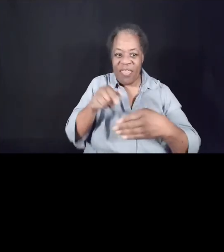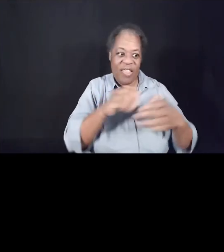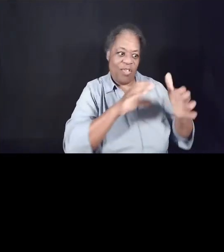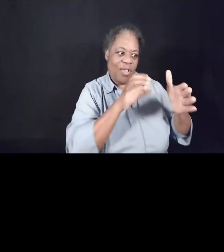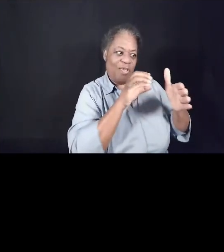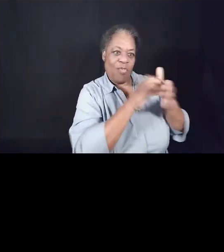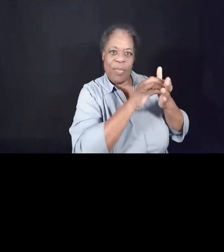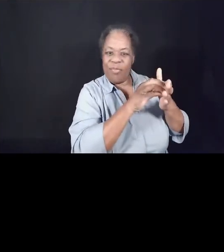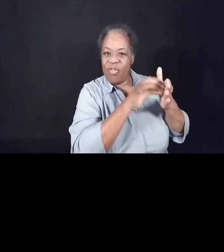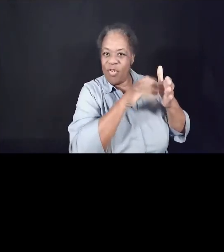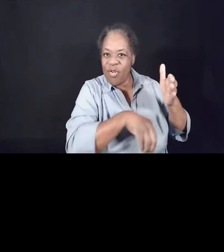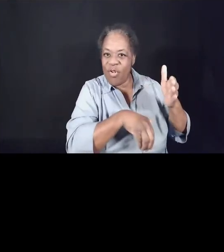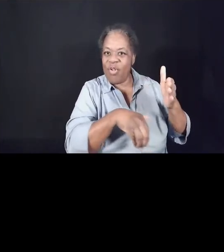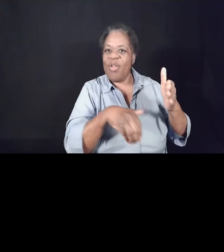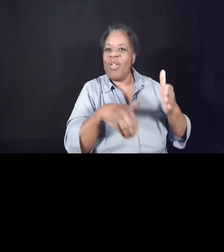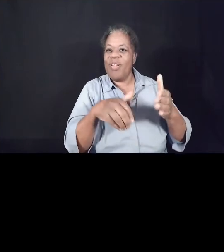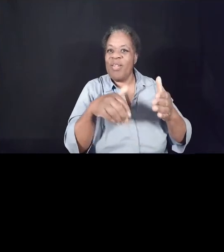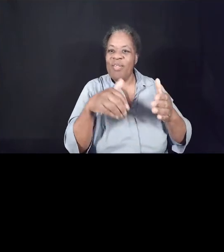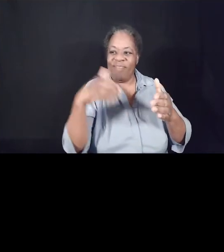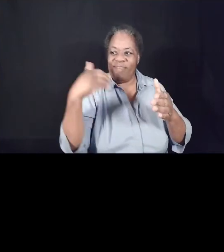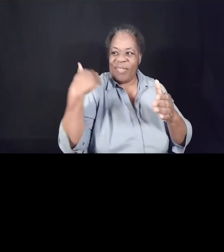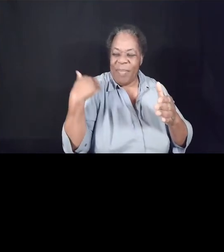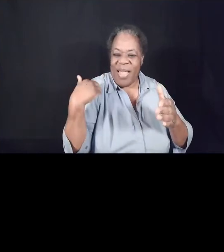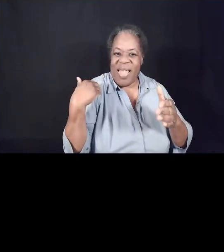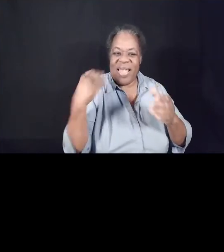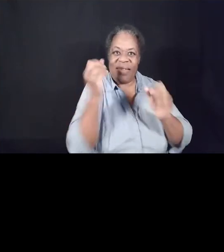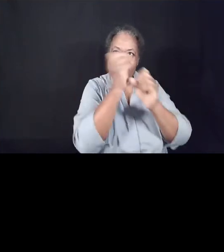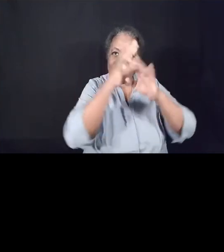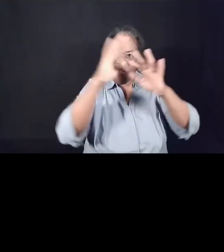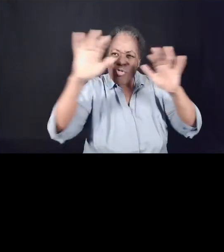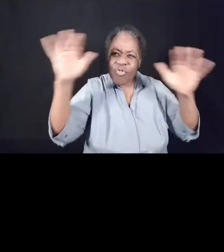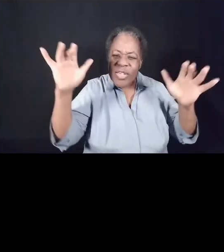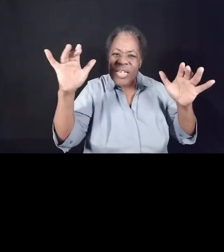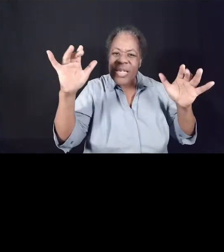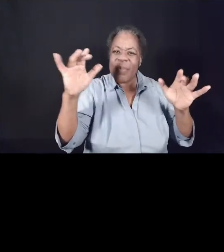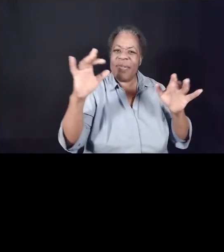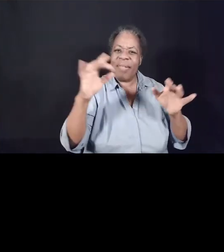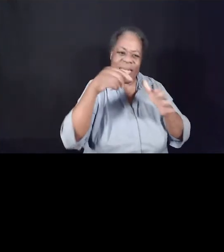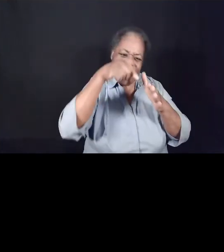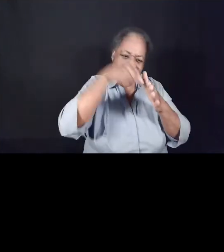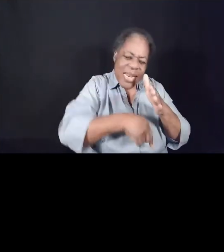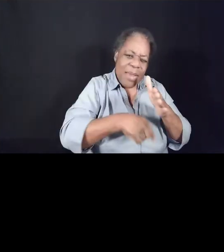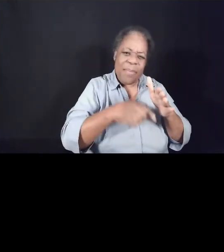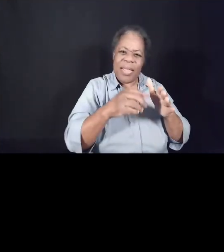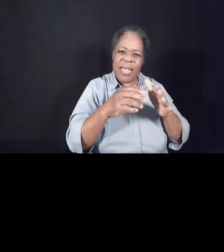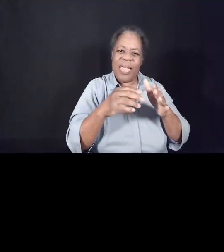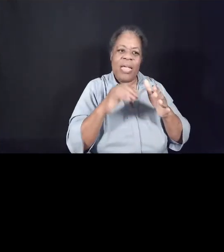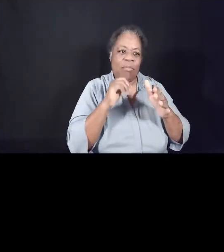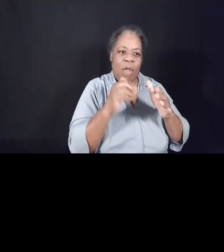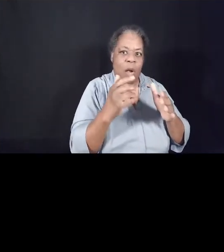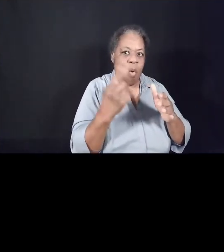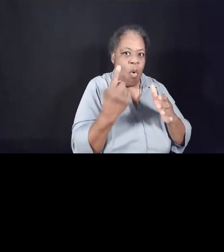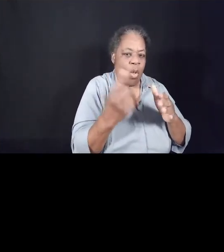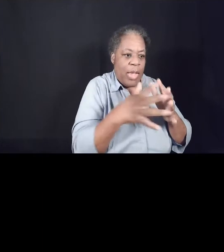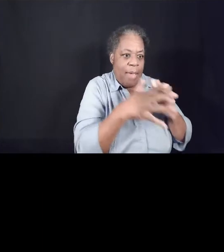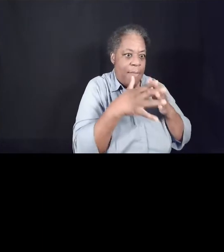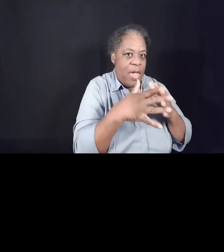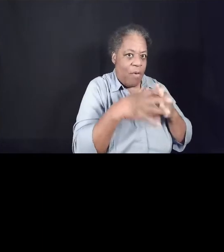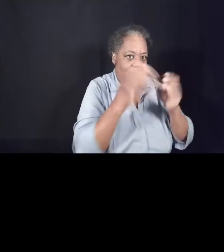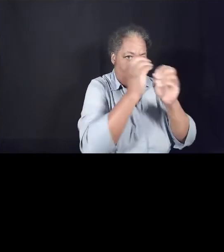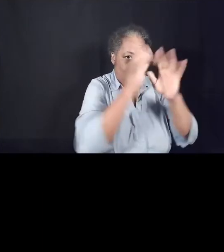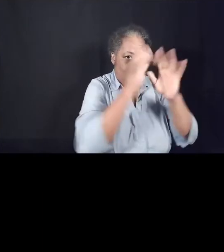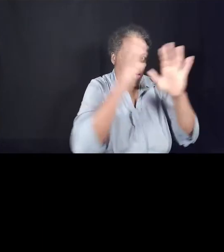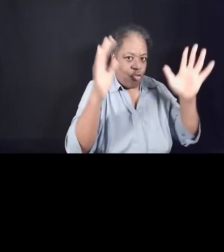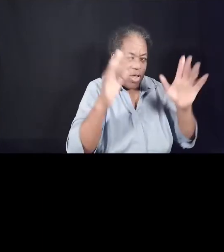it's a dream deeply rooted, not only in the American dream, as Dr. King put it, but in God's